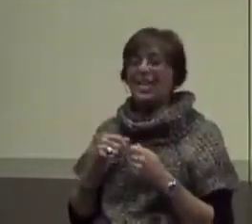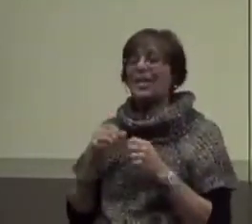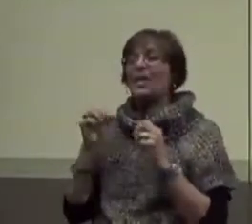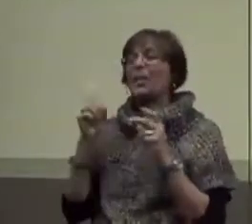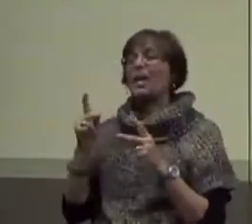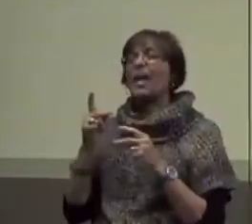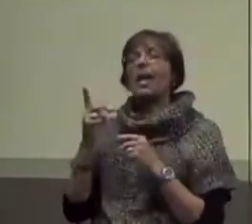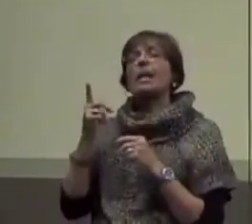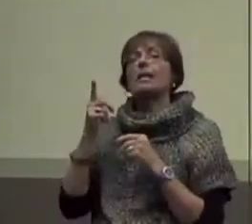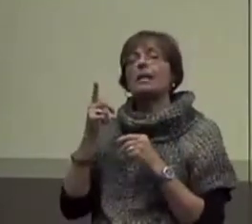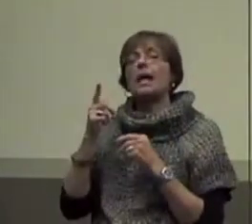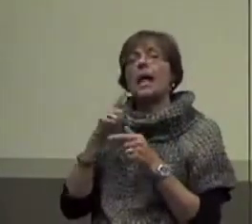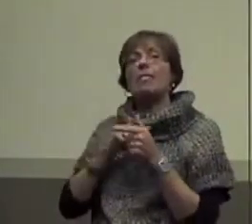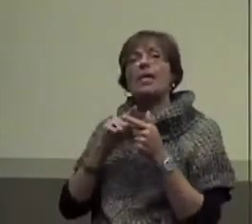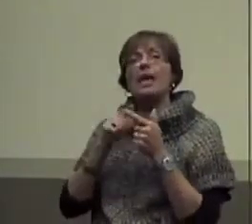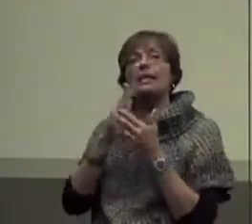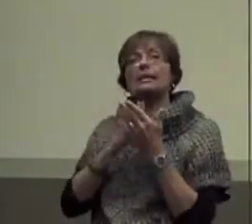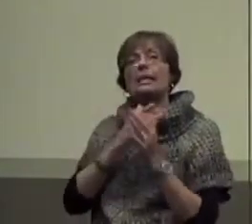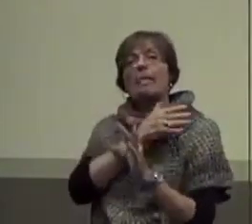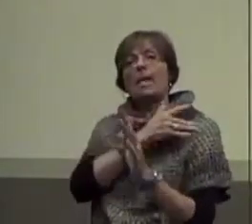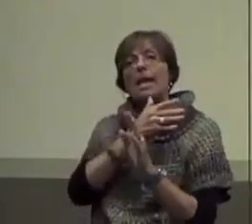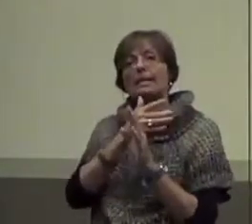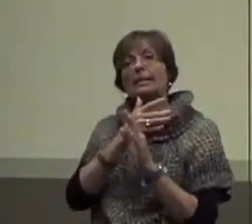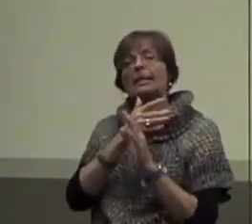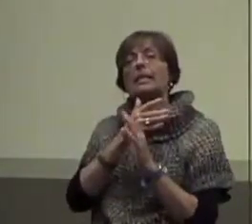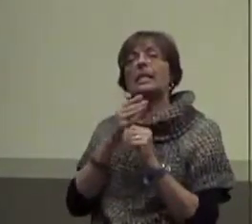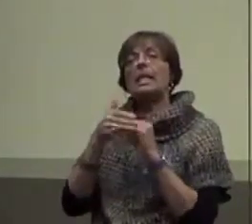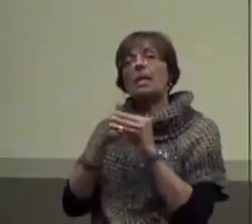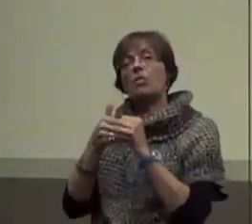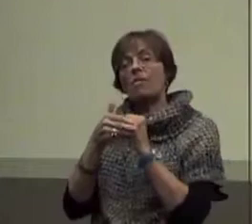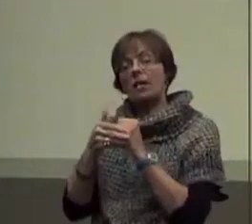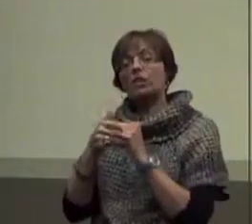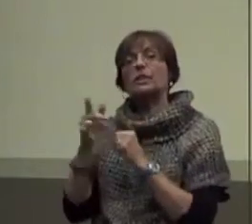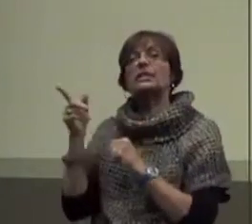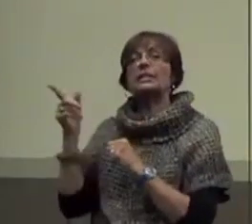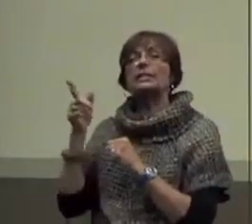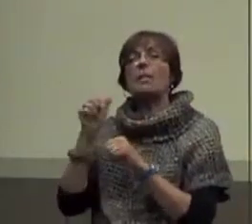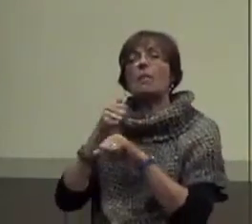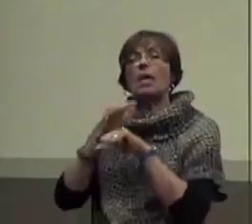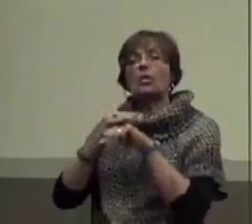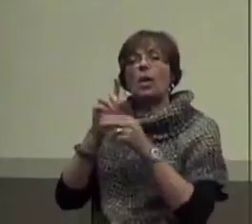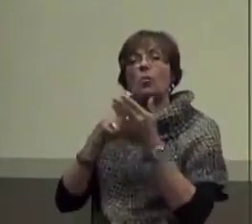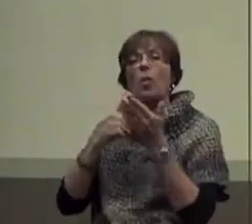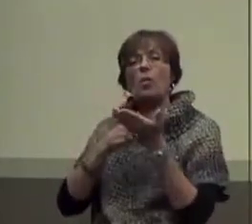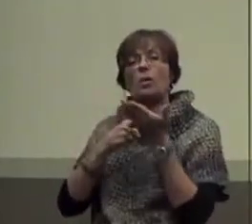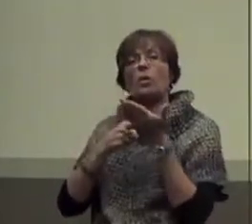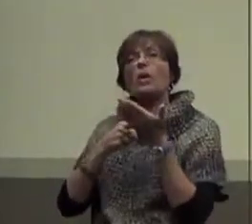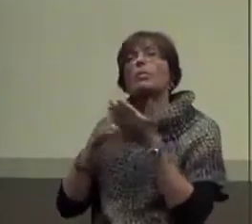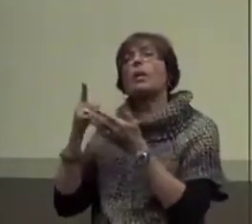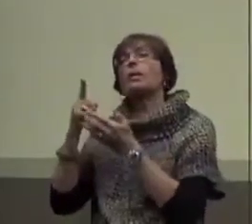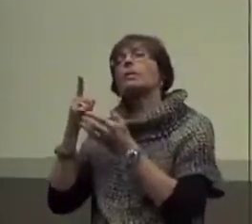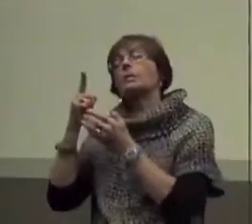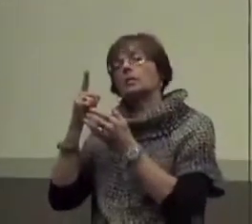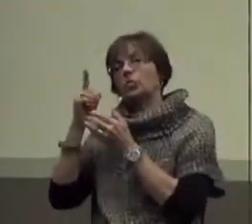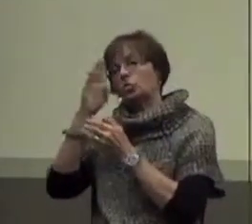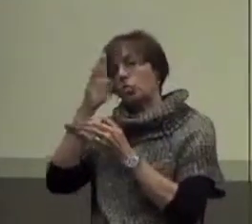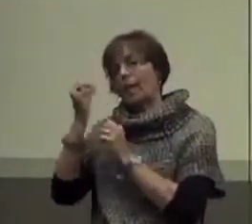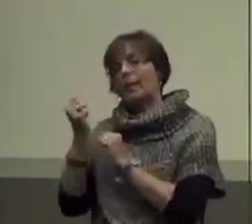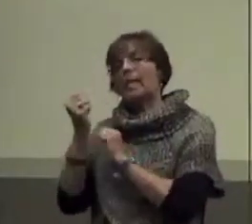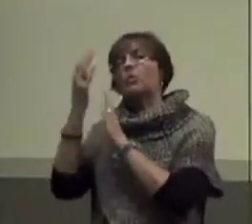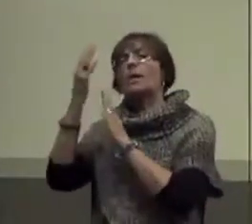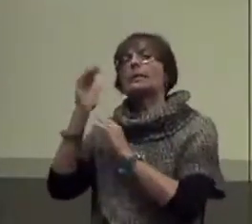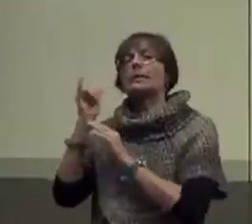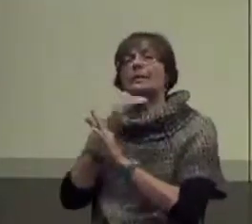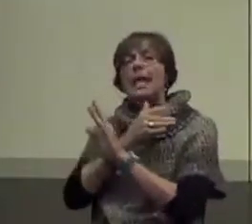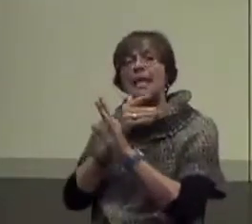Okay. Let's do some antecedent interventions for Morgan based on what we talked about. Remember, directly addresses the antecedent and matches the